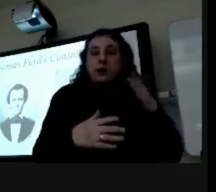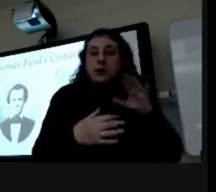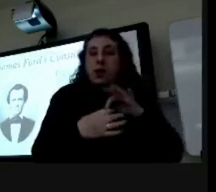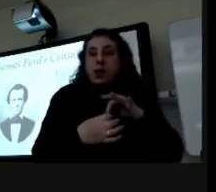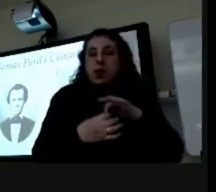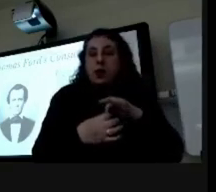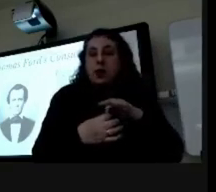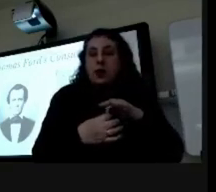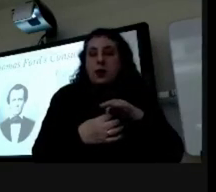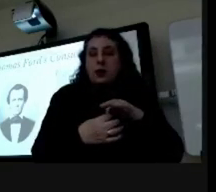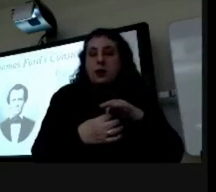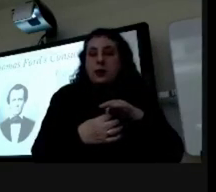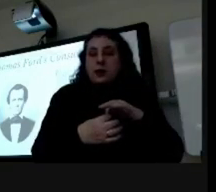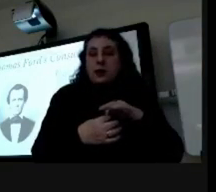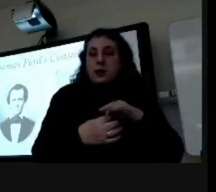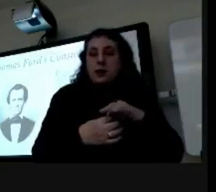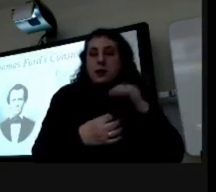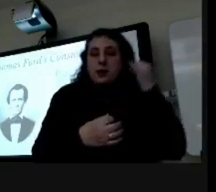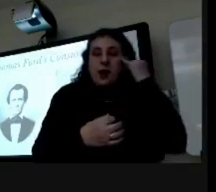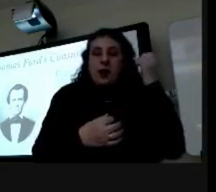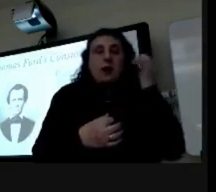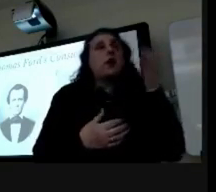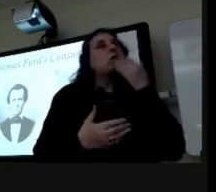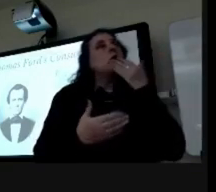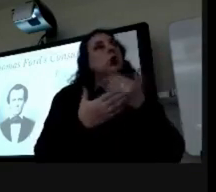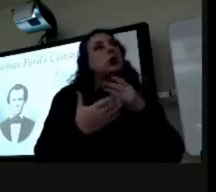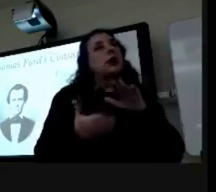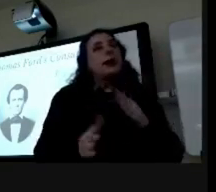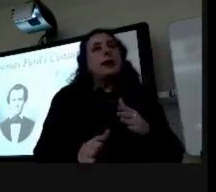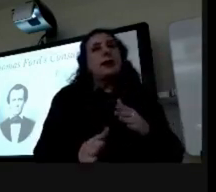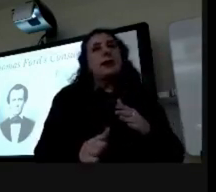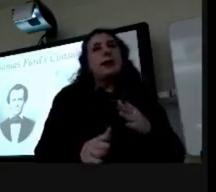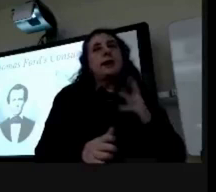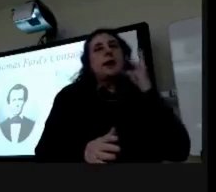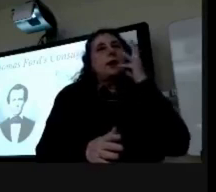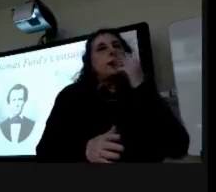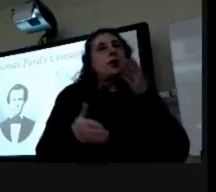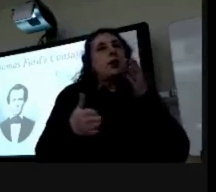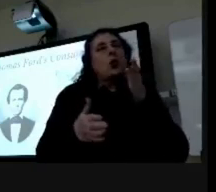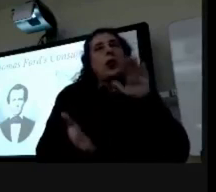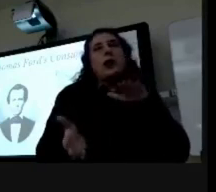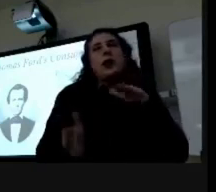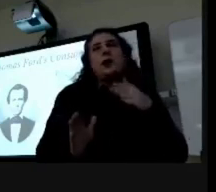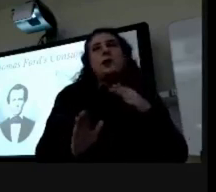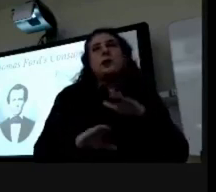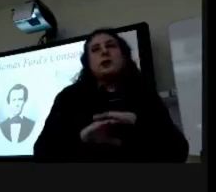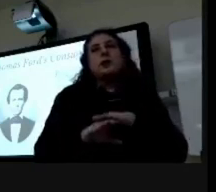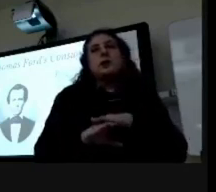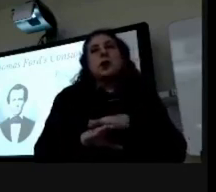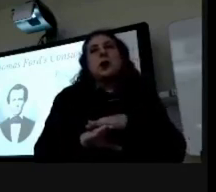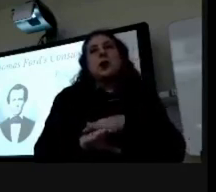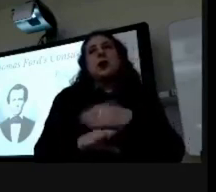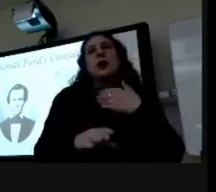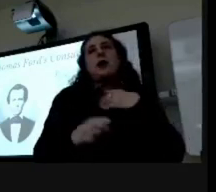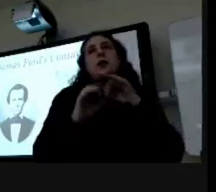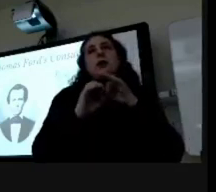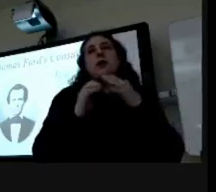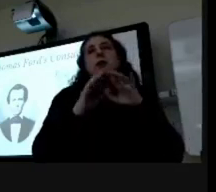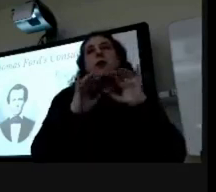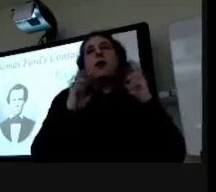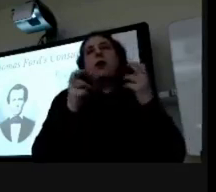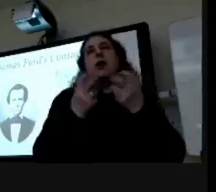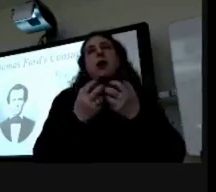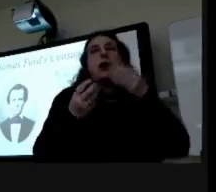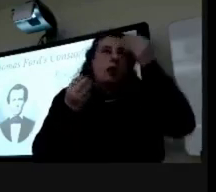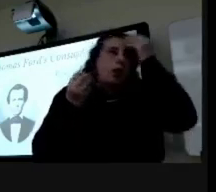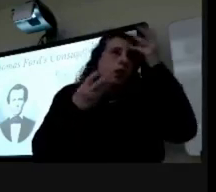part of what played into it was the idea of the good death like it was a beautiful way to die because it was slow and you could have your family and impart your